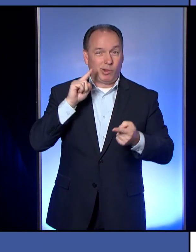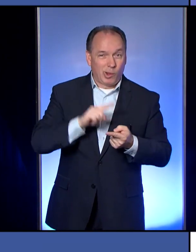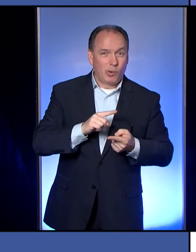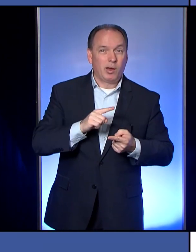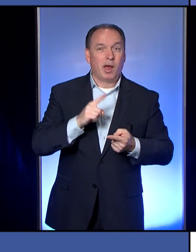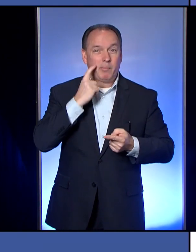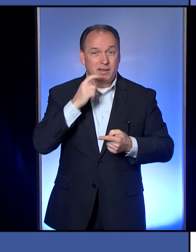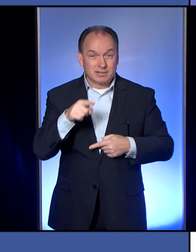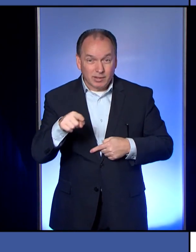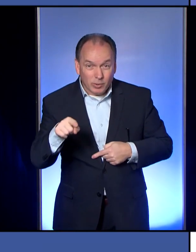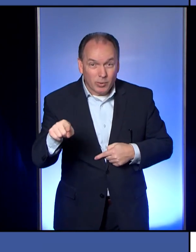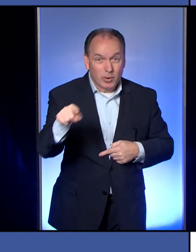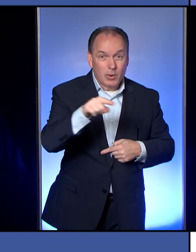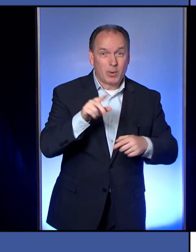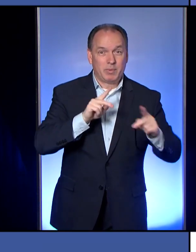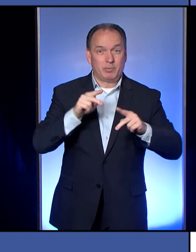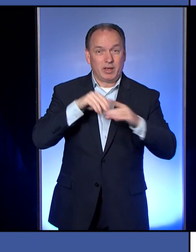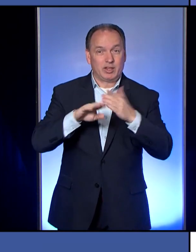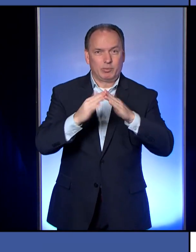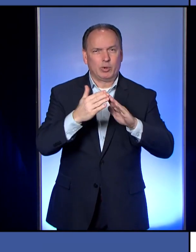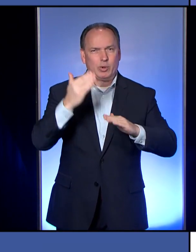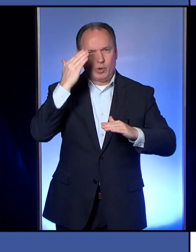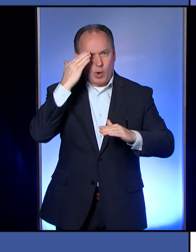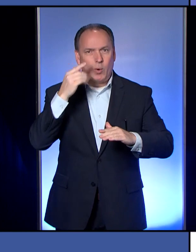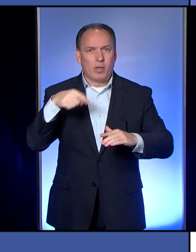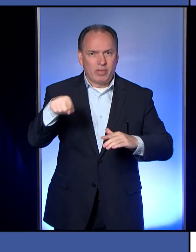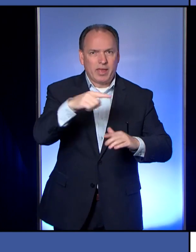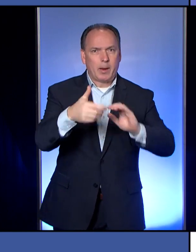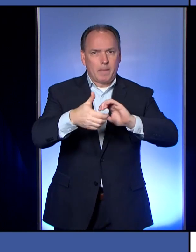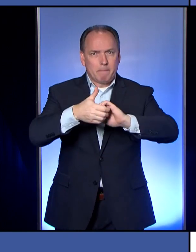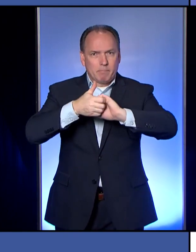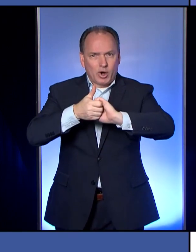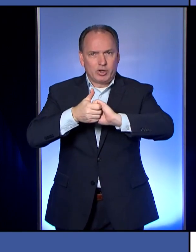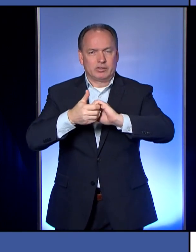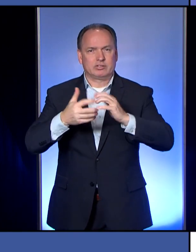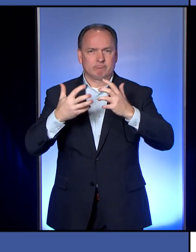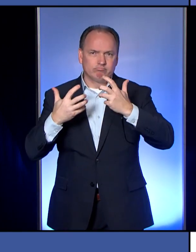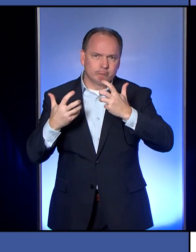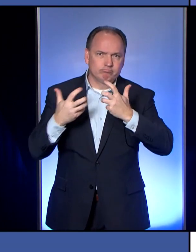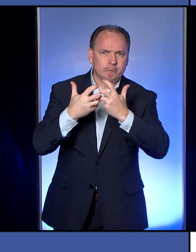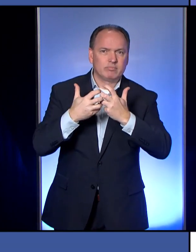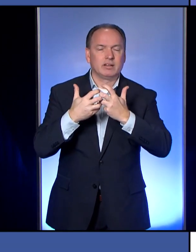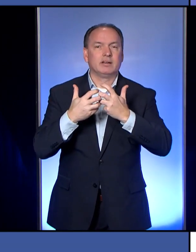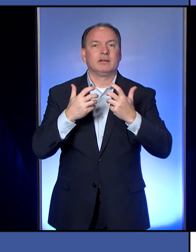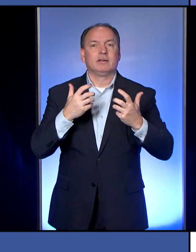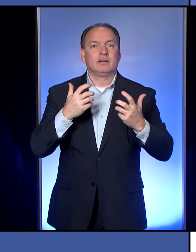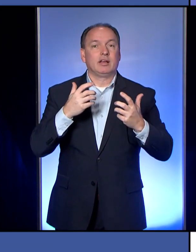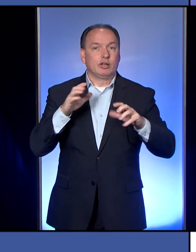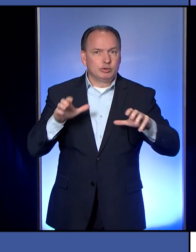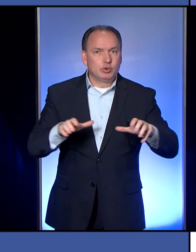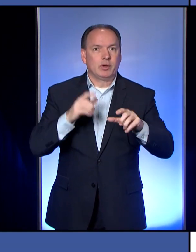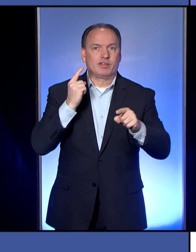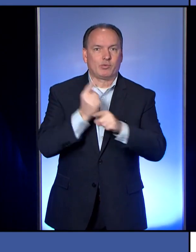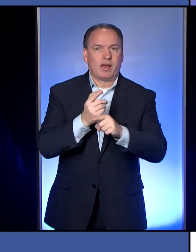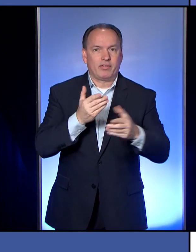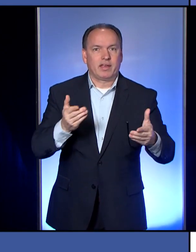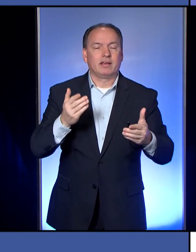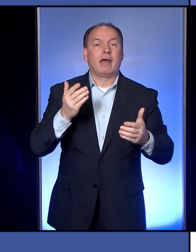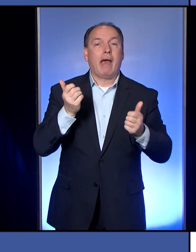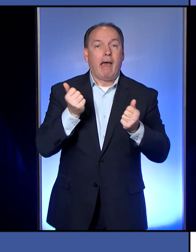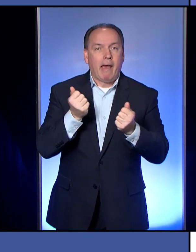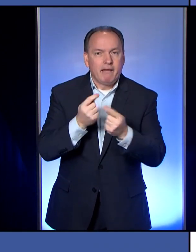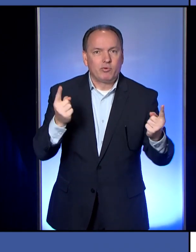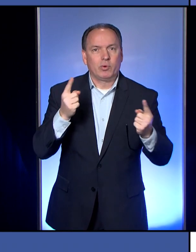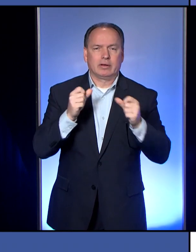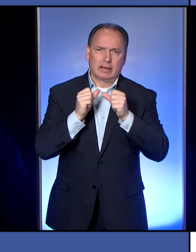the people of this community know that they are partners in this and they are doing the right thing. And that's what we need everyone